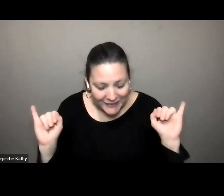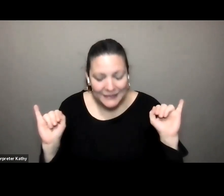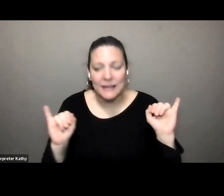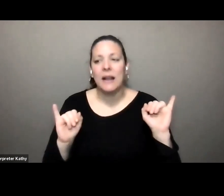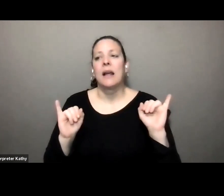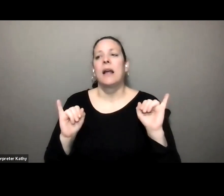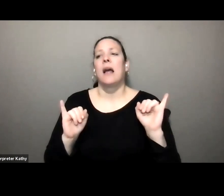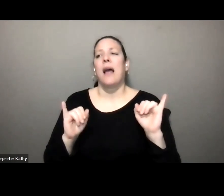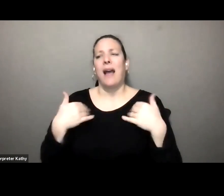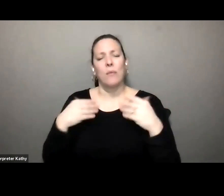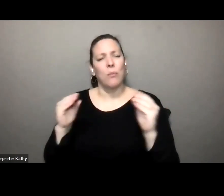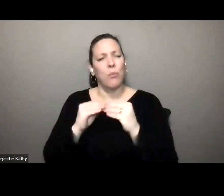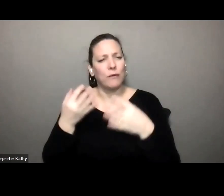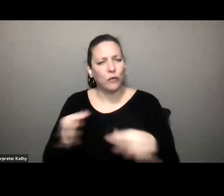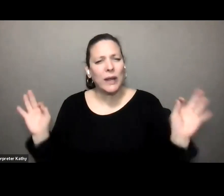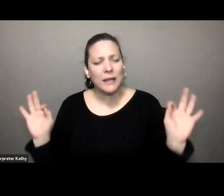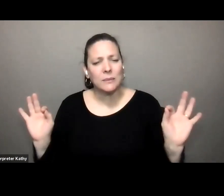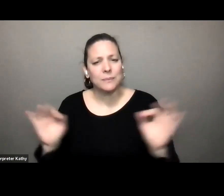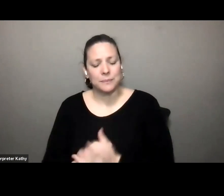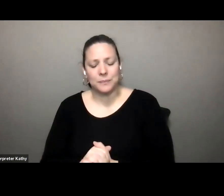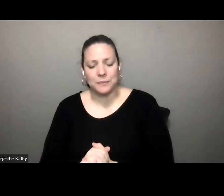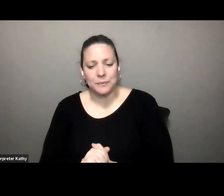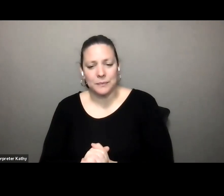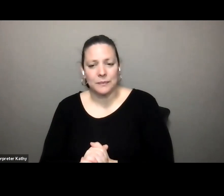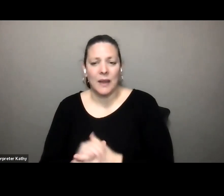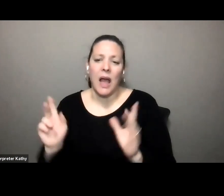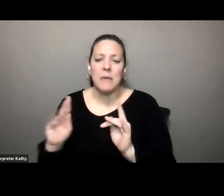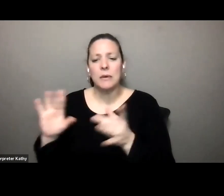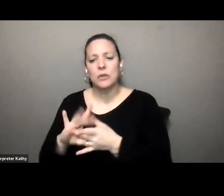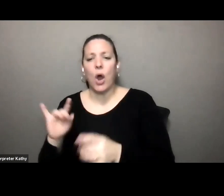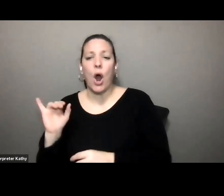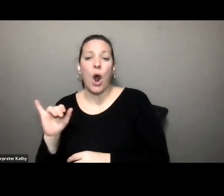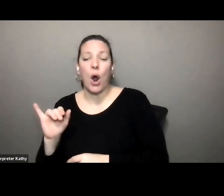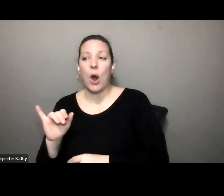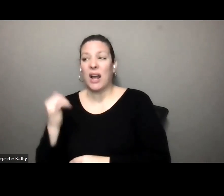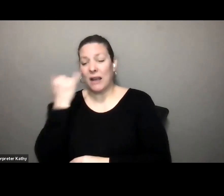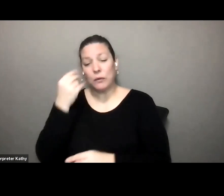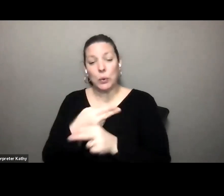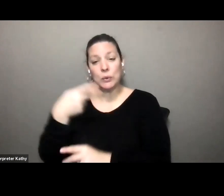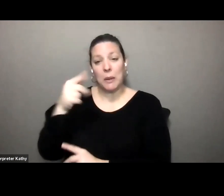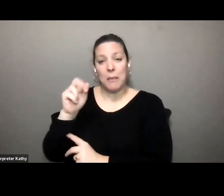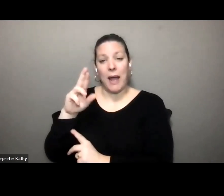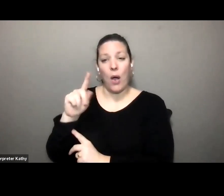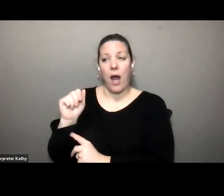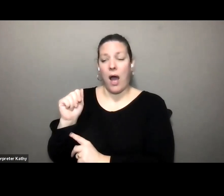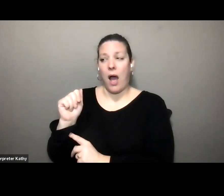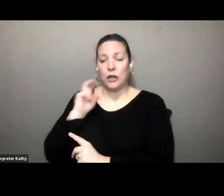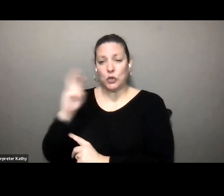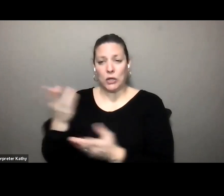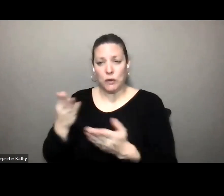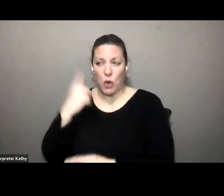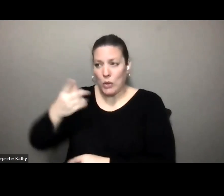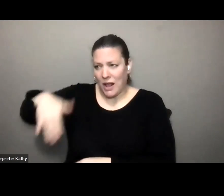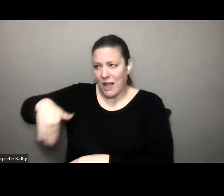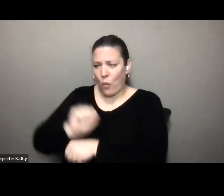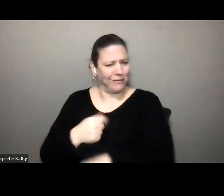develop more freedom um people talk a lot about like oh if you take like a paratransit service you're always late for work i am not always late for